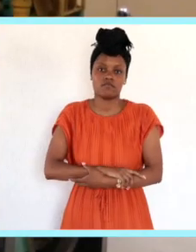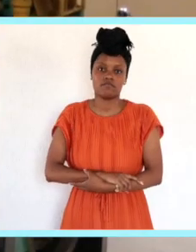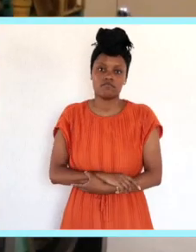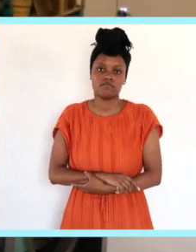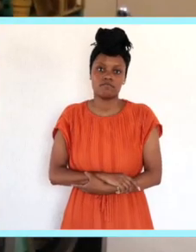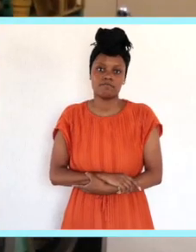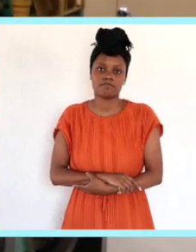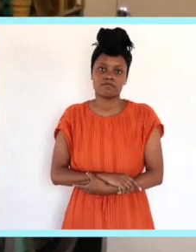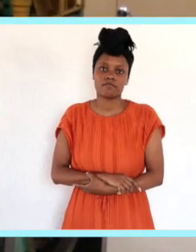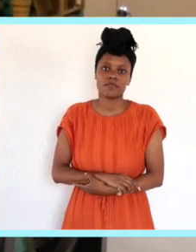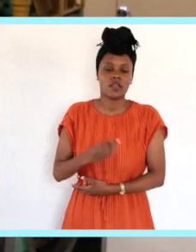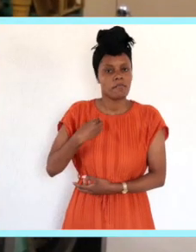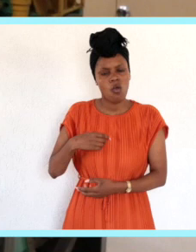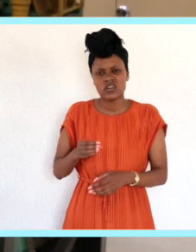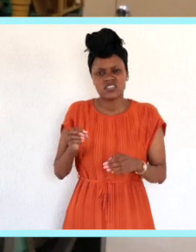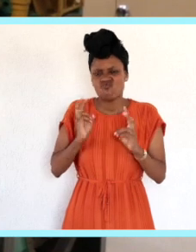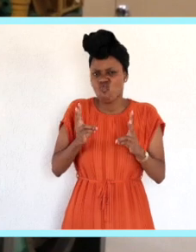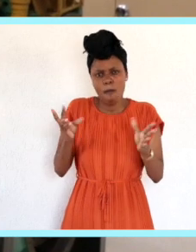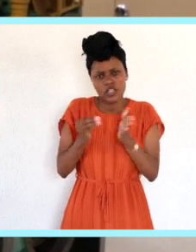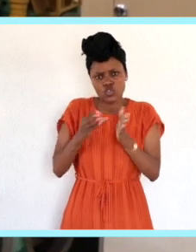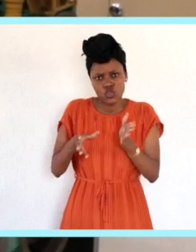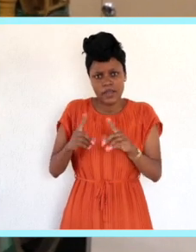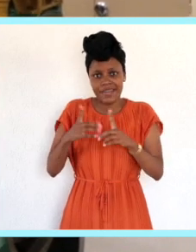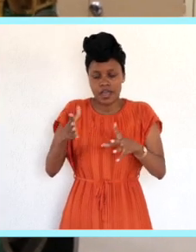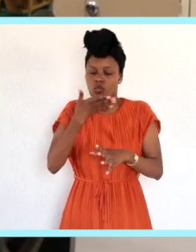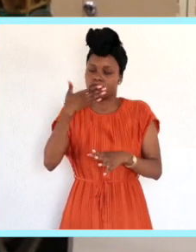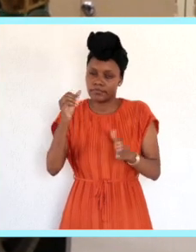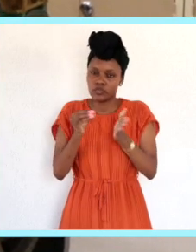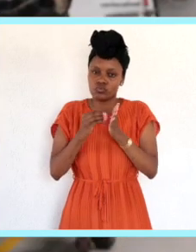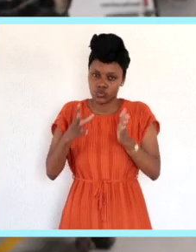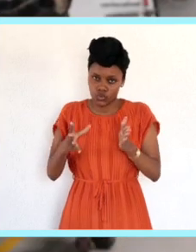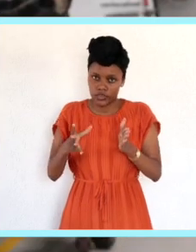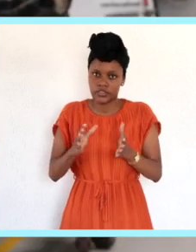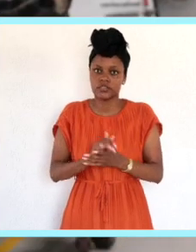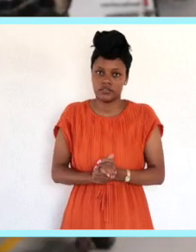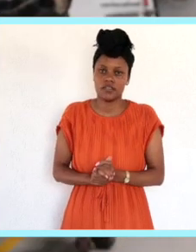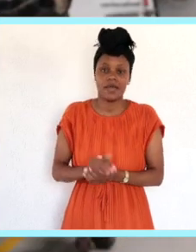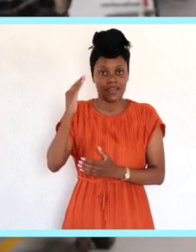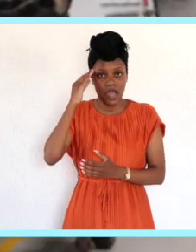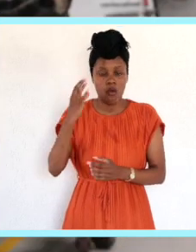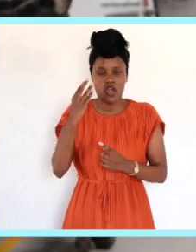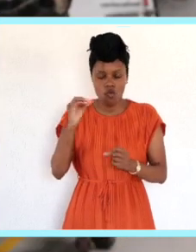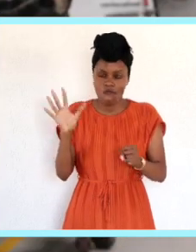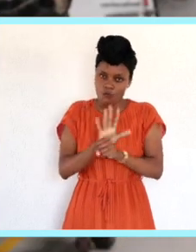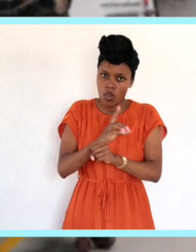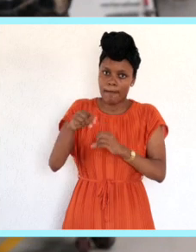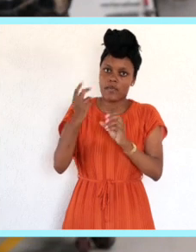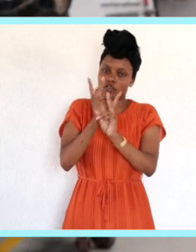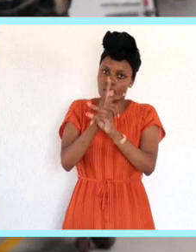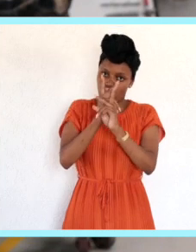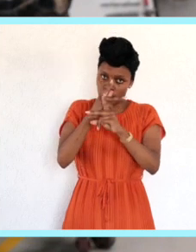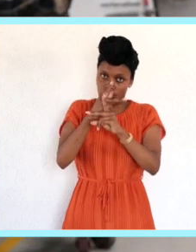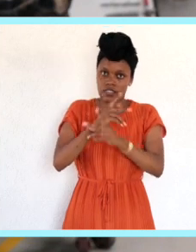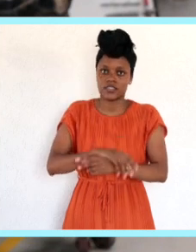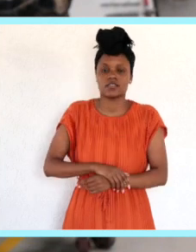any skills. Like it took me from the college as a regular student and it put me here without knowing nothing about the product. And it